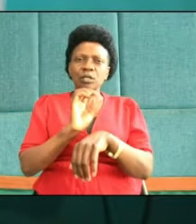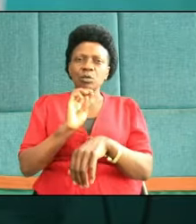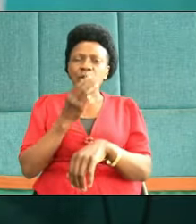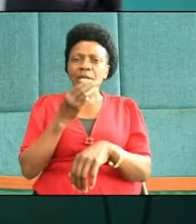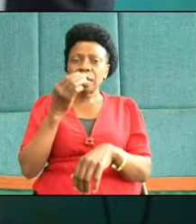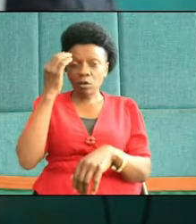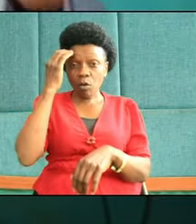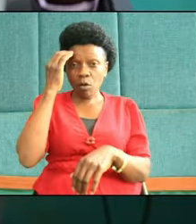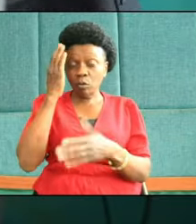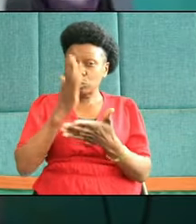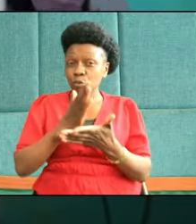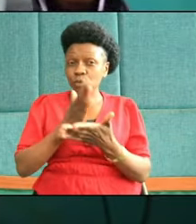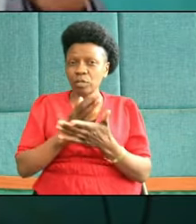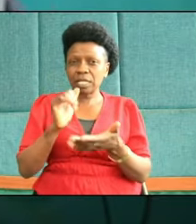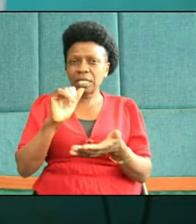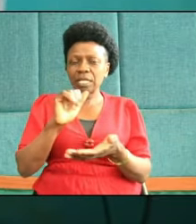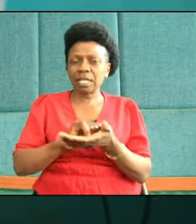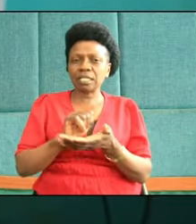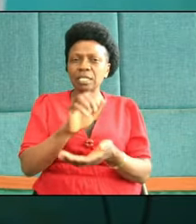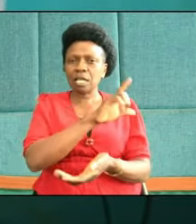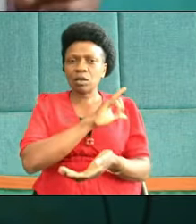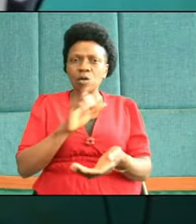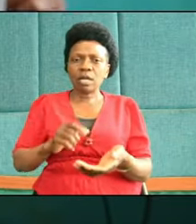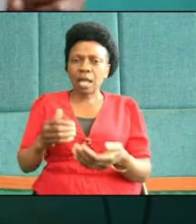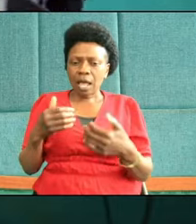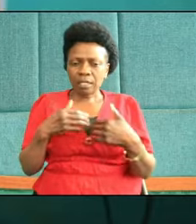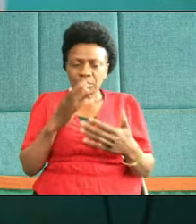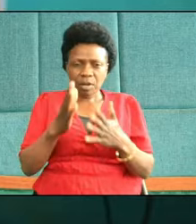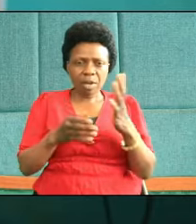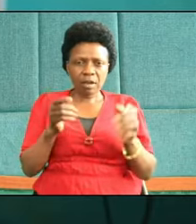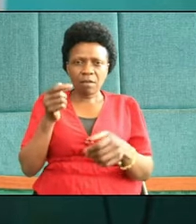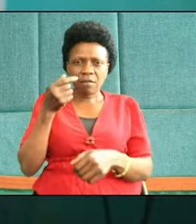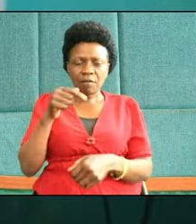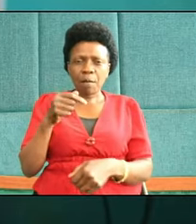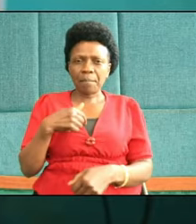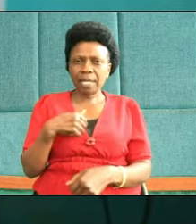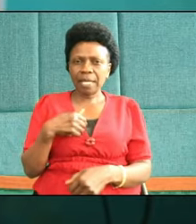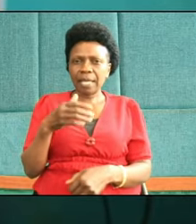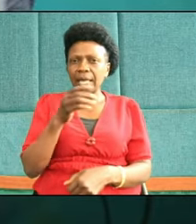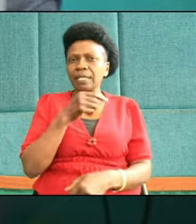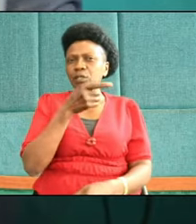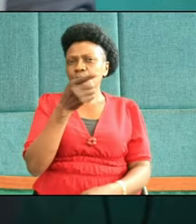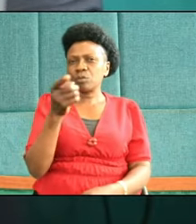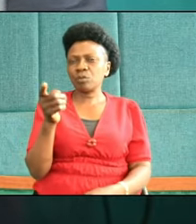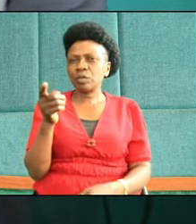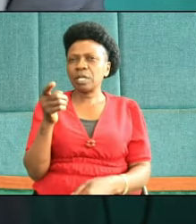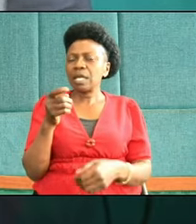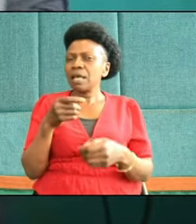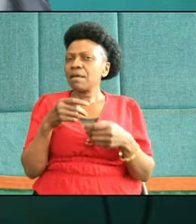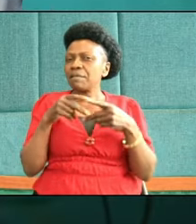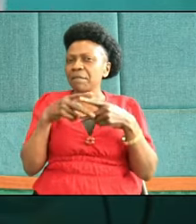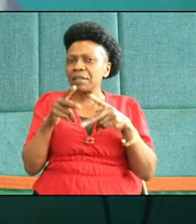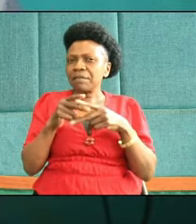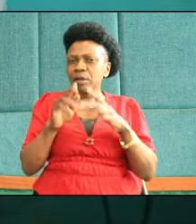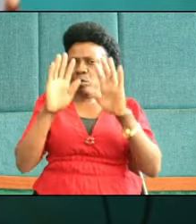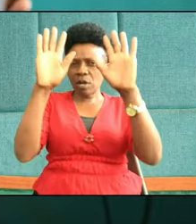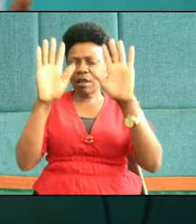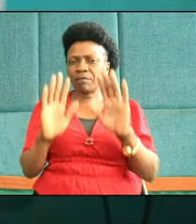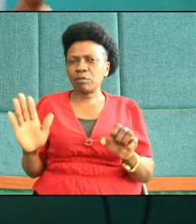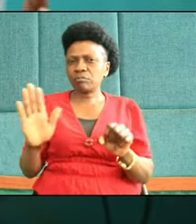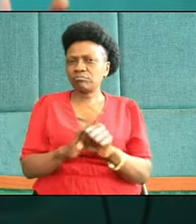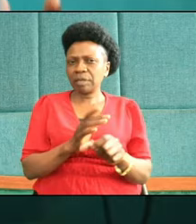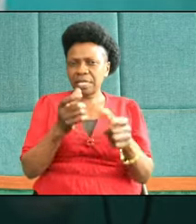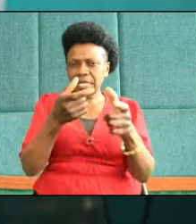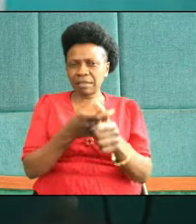know for sure that the Lord has prepared for you, the Lord has prepared for me, a very wonderful gift, and this is the